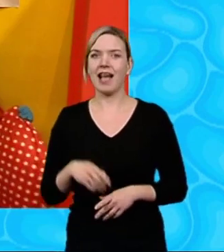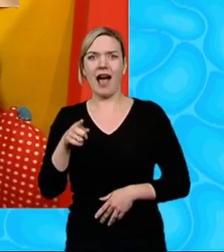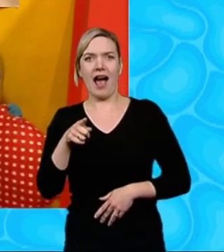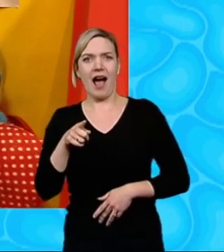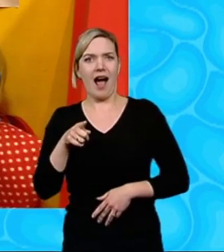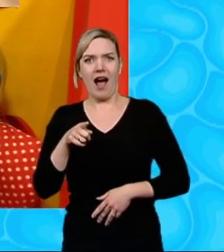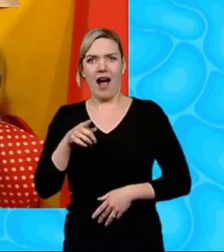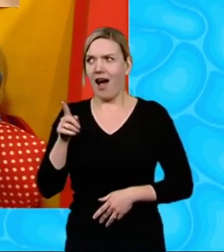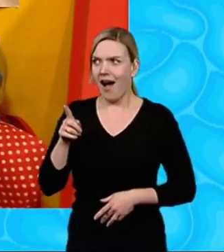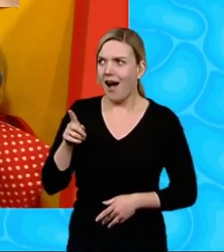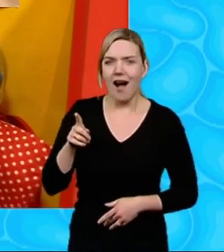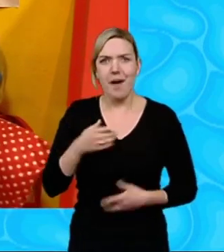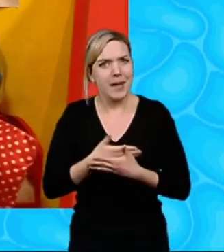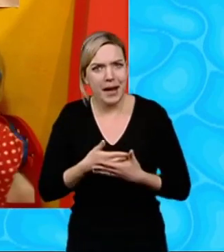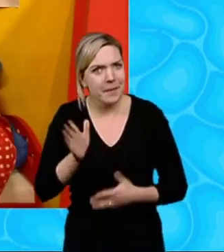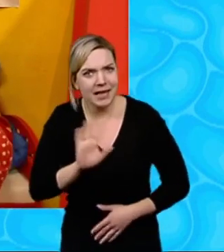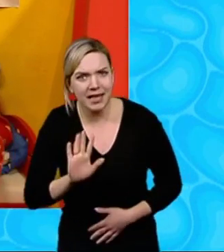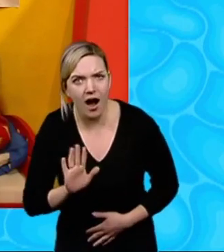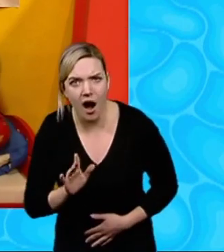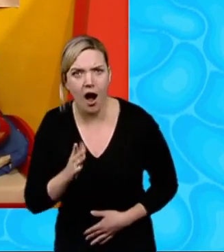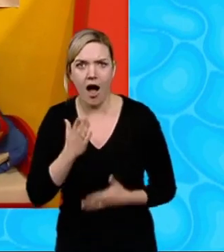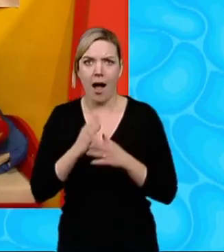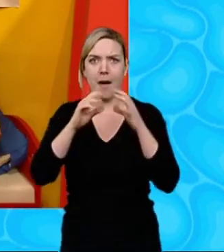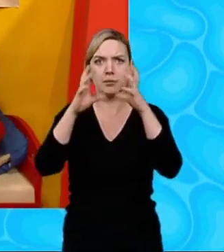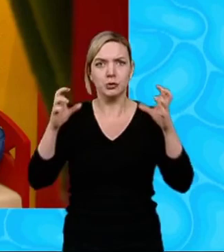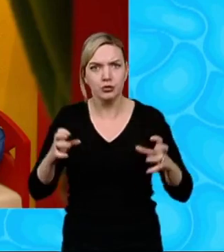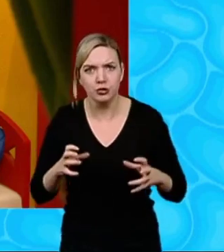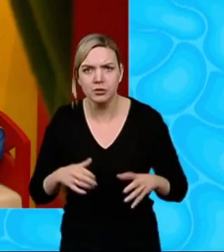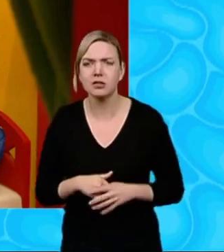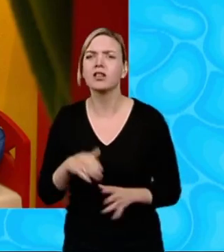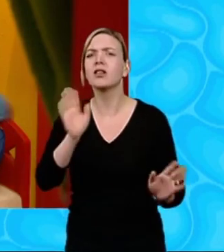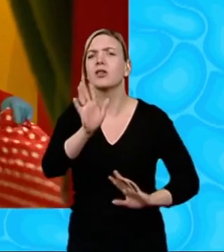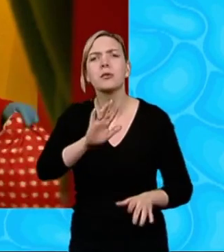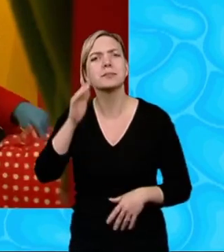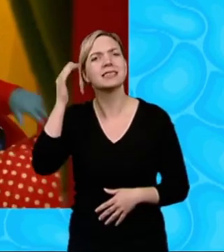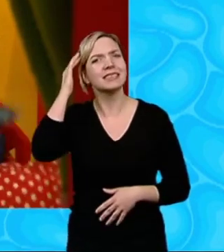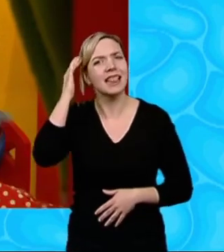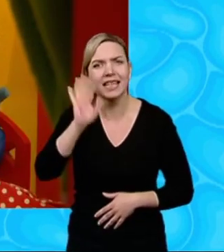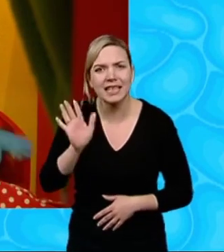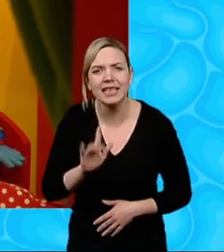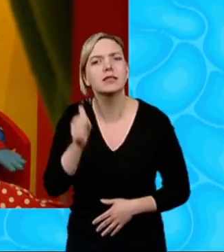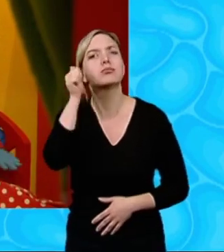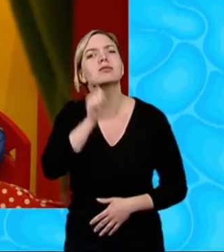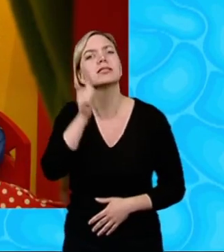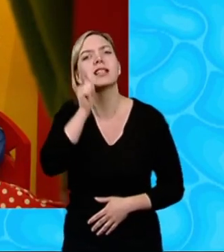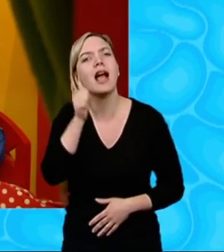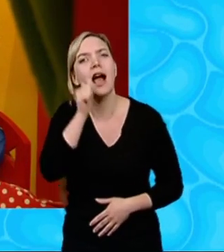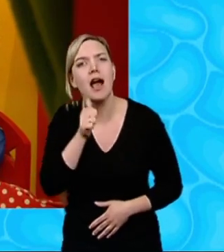it's not a baby Look, it's a cushion Oh, don't be silly, Jakey It's pretend